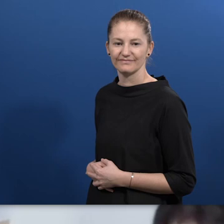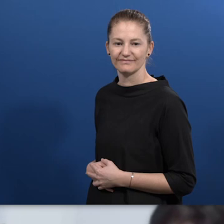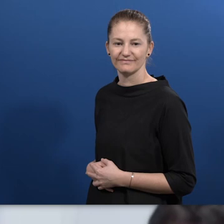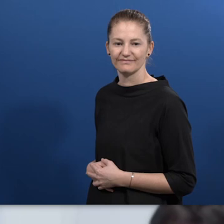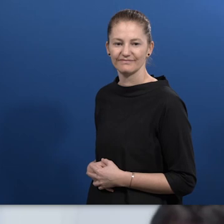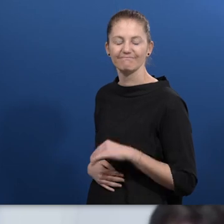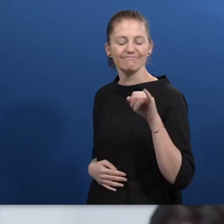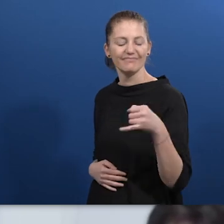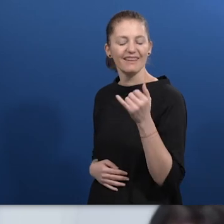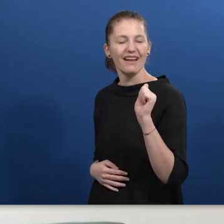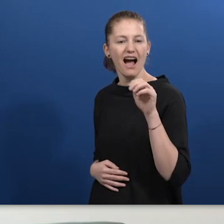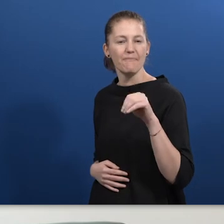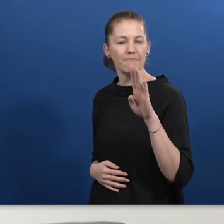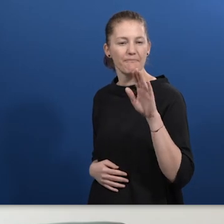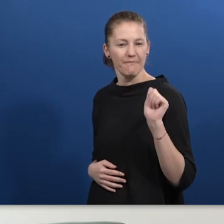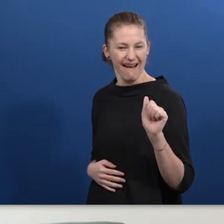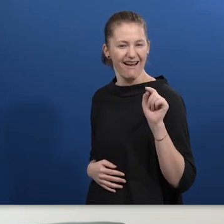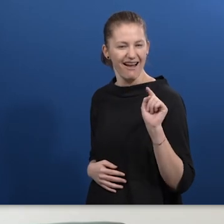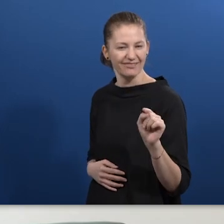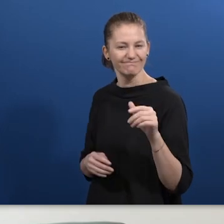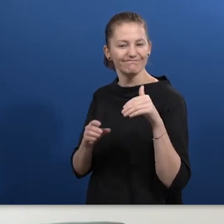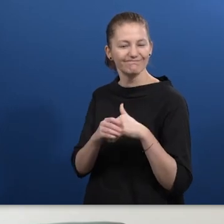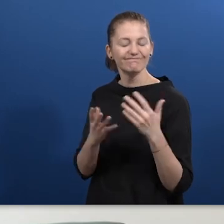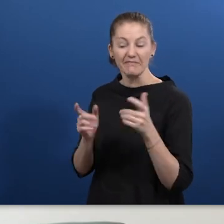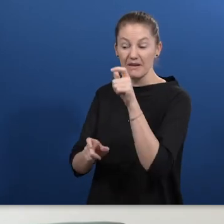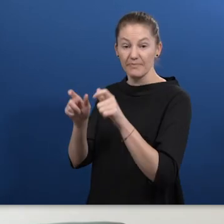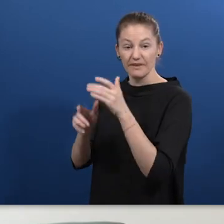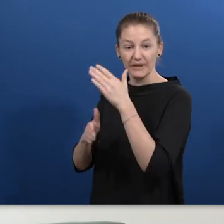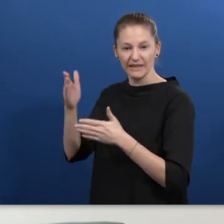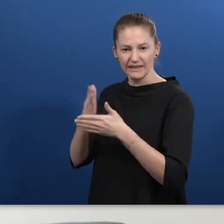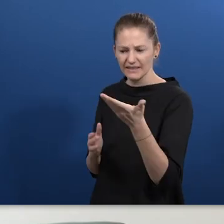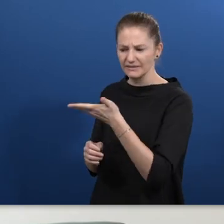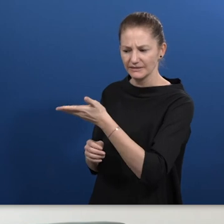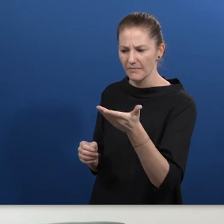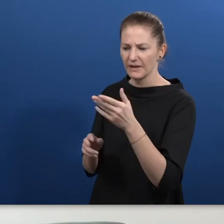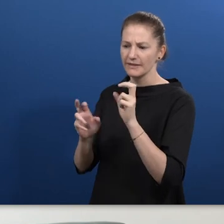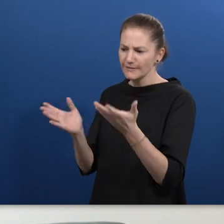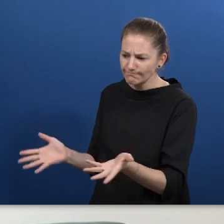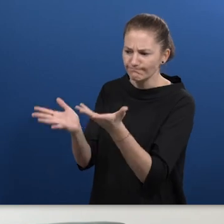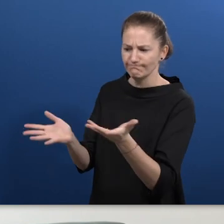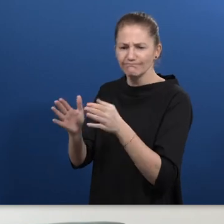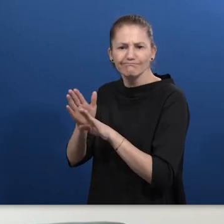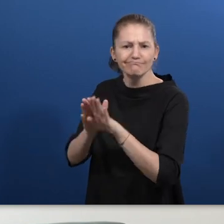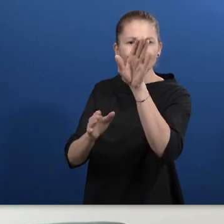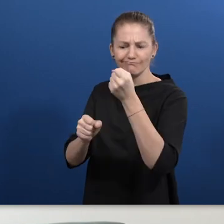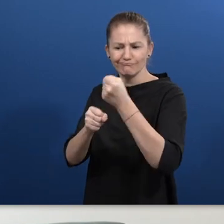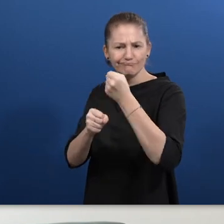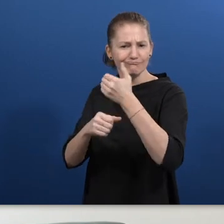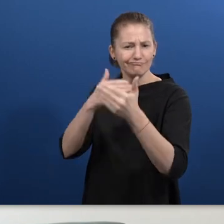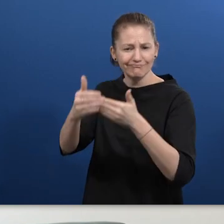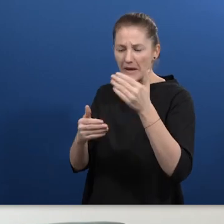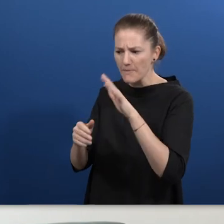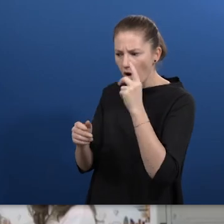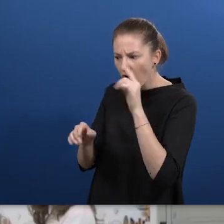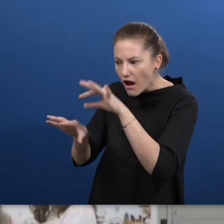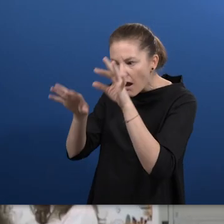Jamba Career for All. Jamba Career for All supports people with disabilities to attain key competencies, soft and professional skills. As a